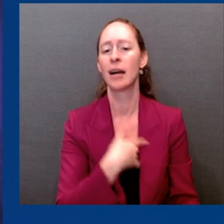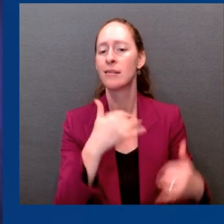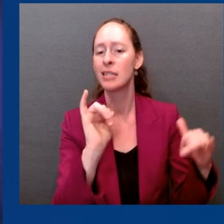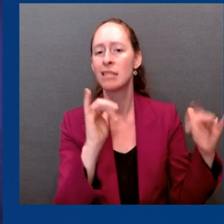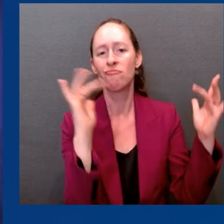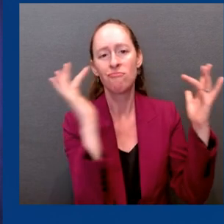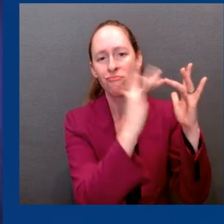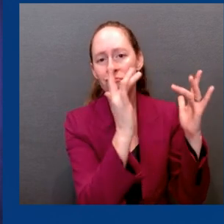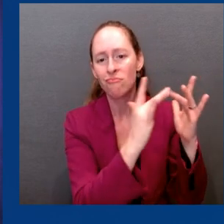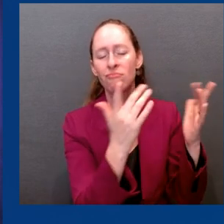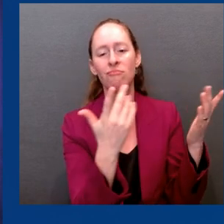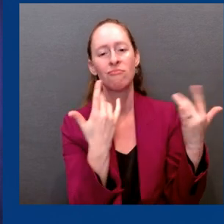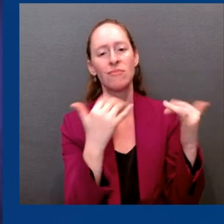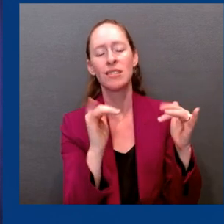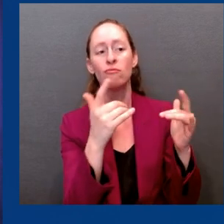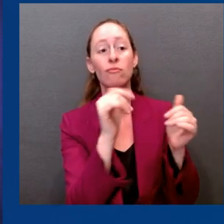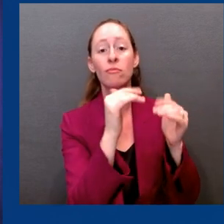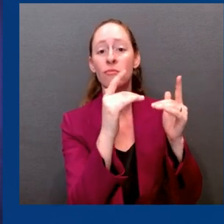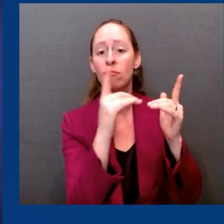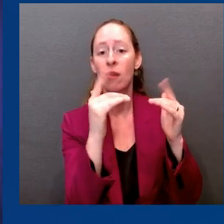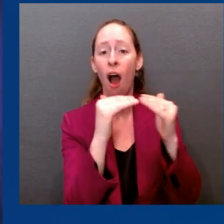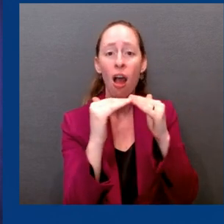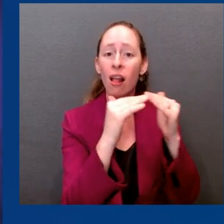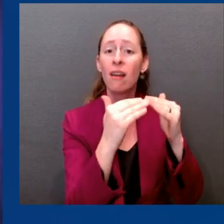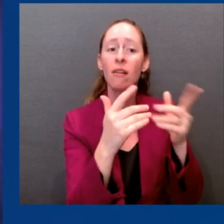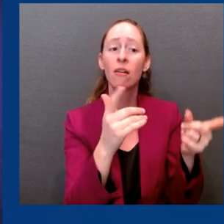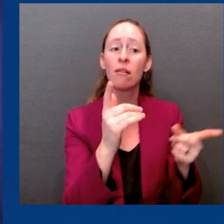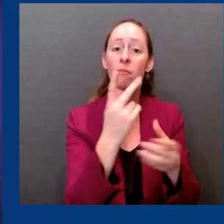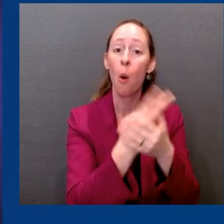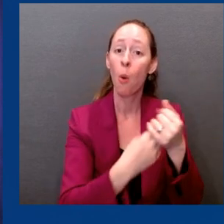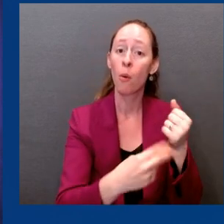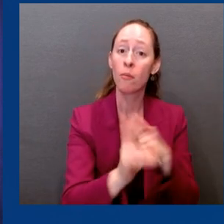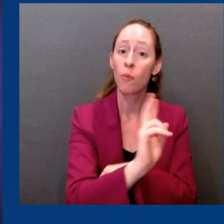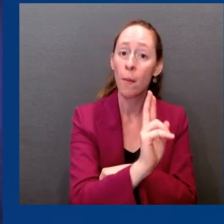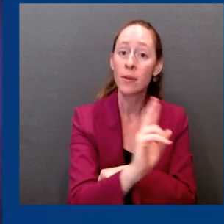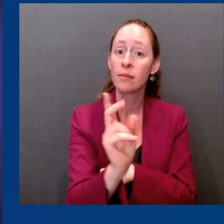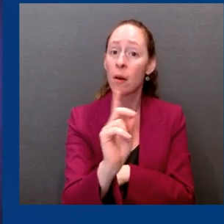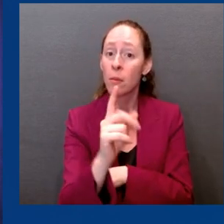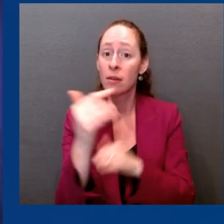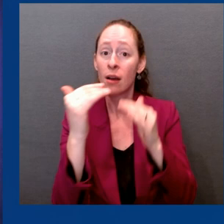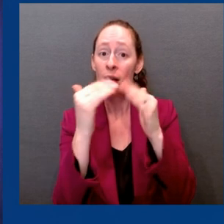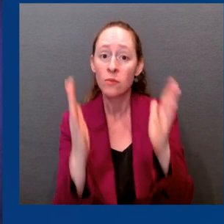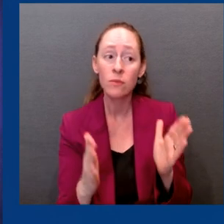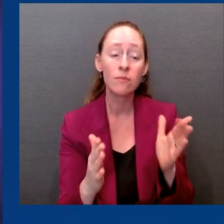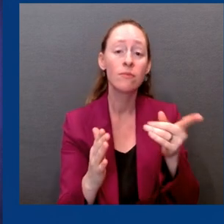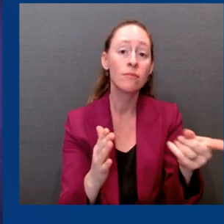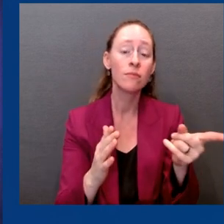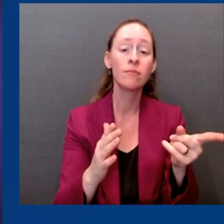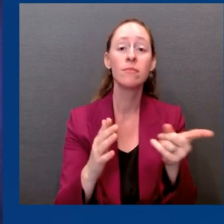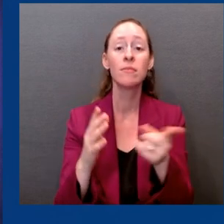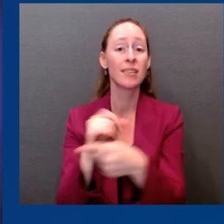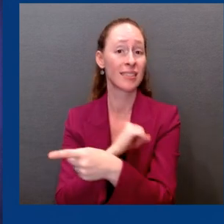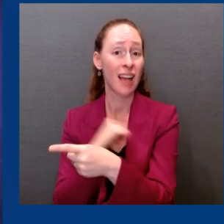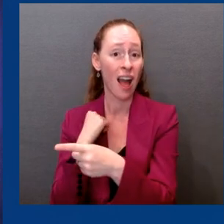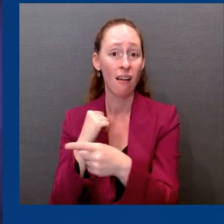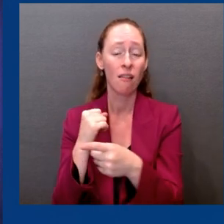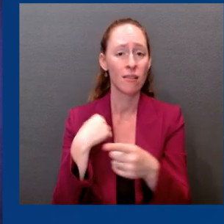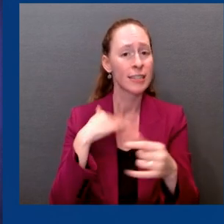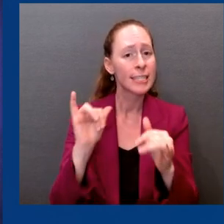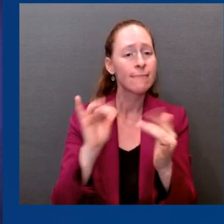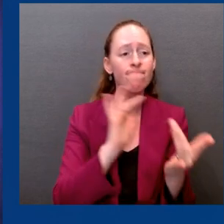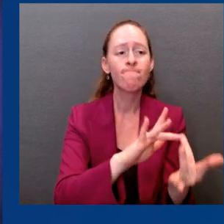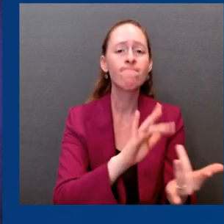and Republicans in the House and Senate. And so they are, I think they know that this request was coming.